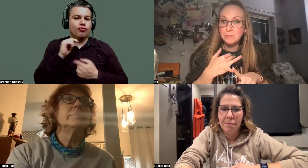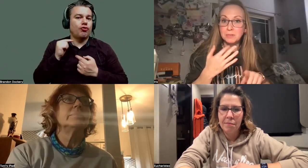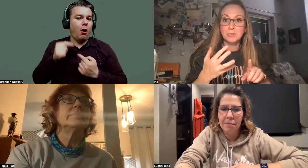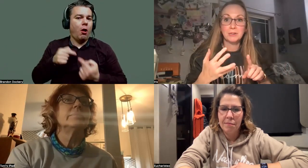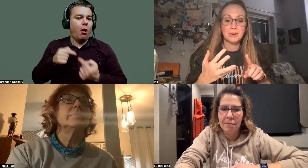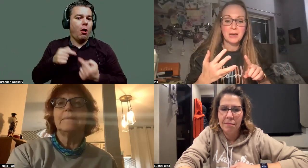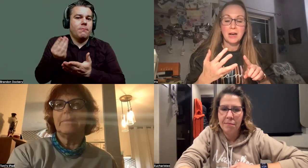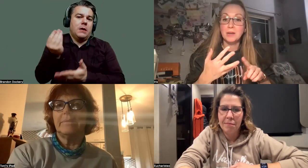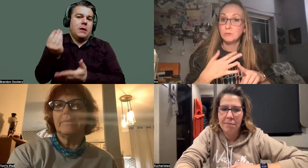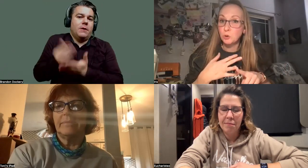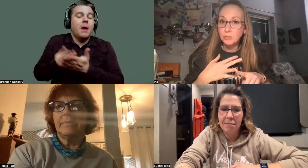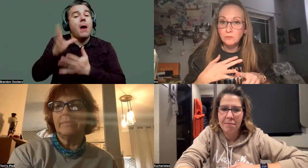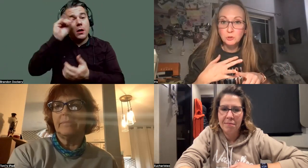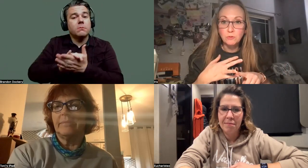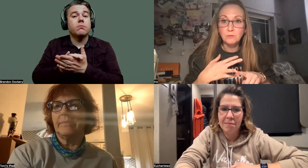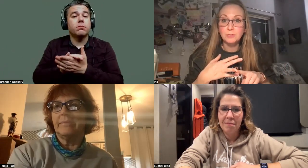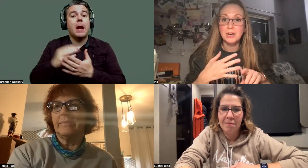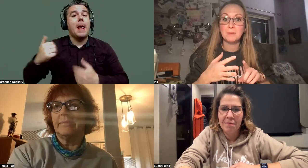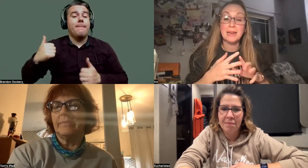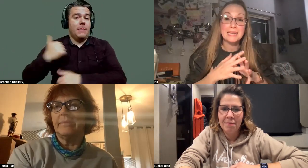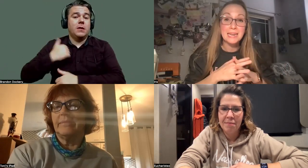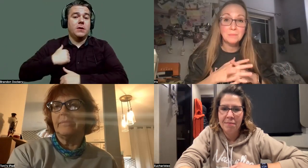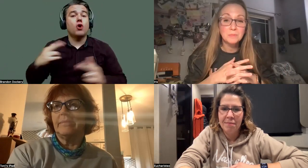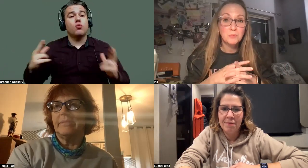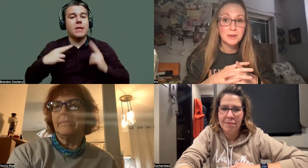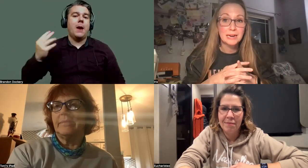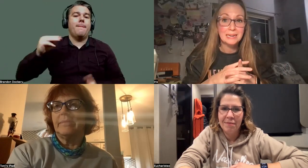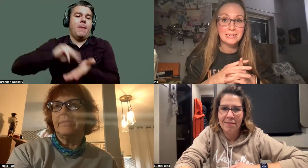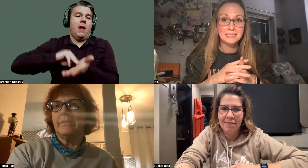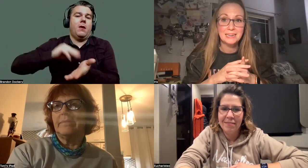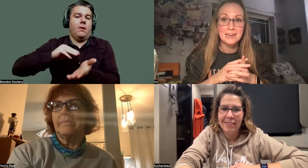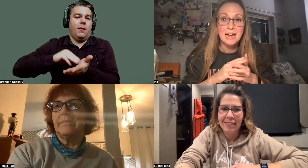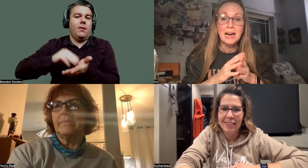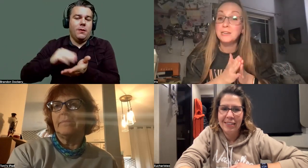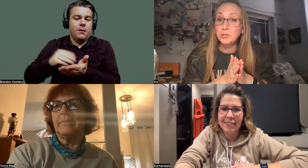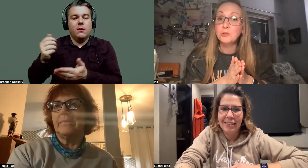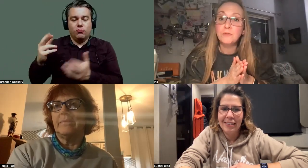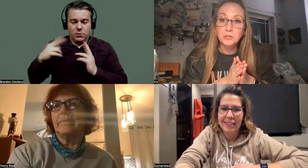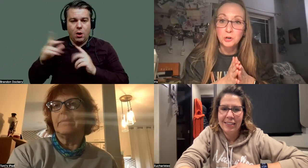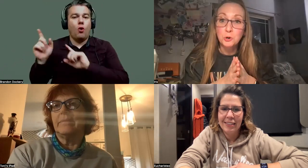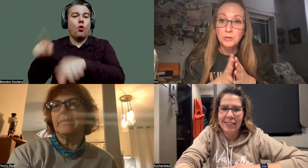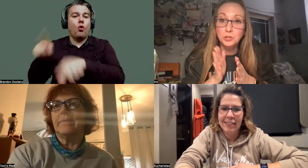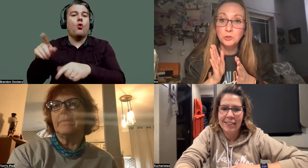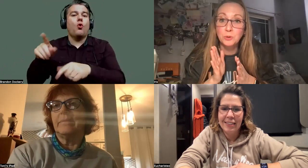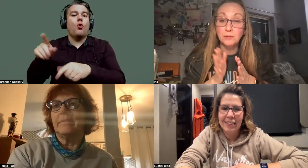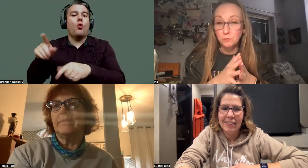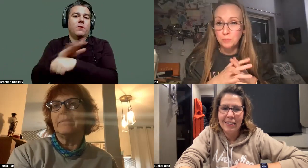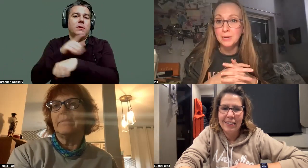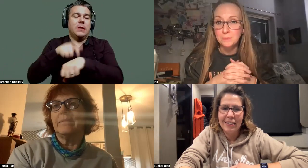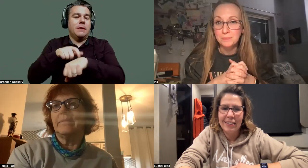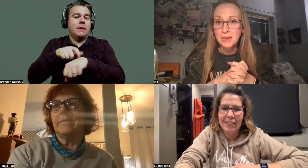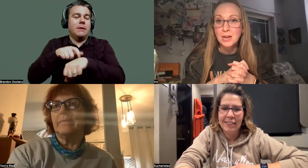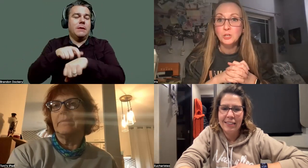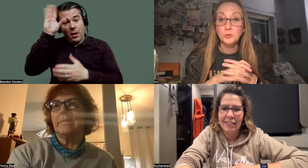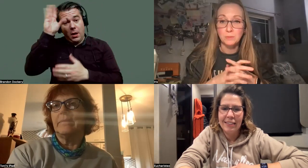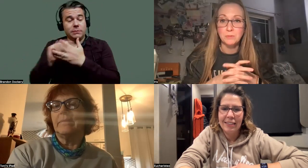retired from the military. He was going to school full time. And he came to me one night and he said, I need you to start going to a food